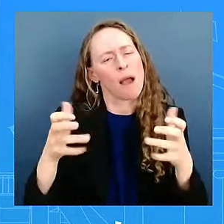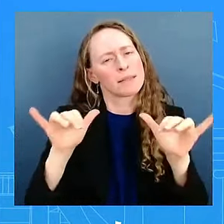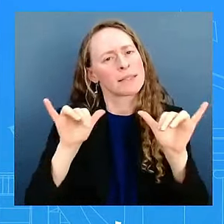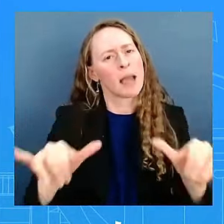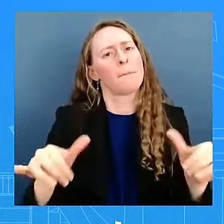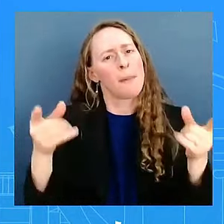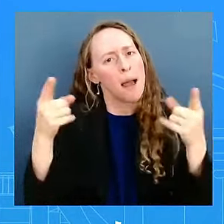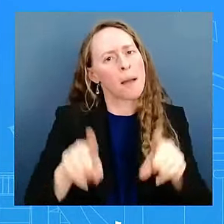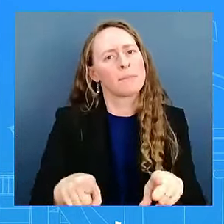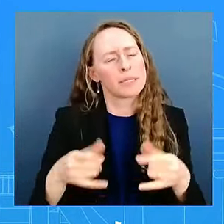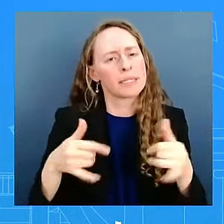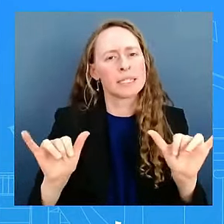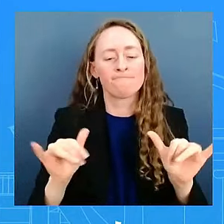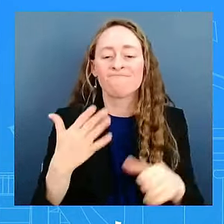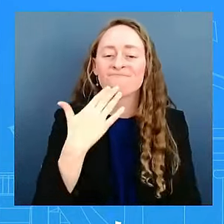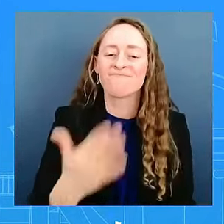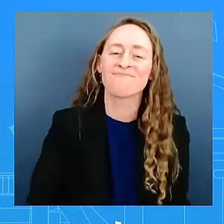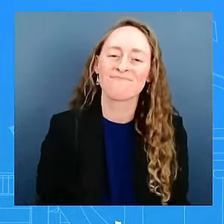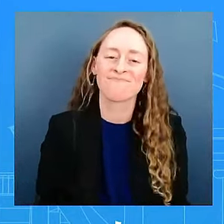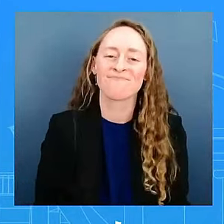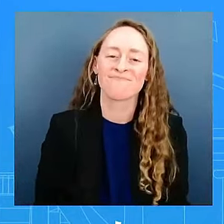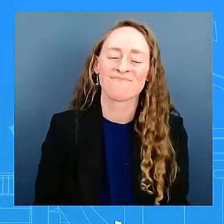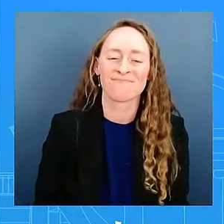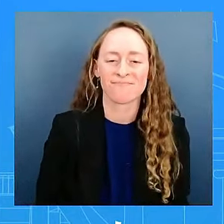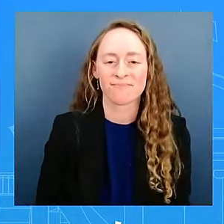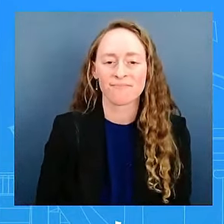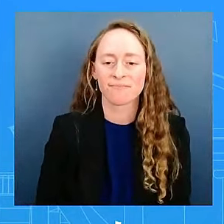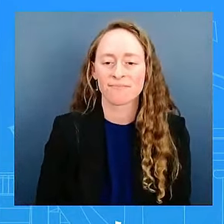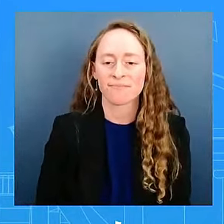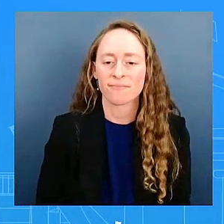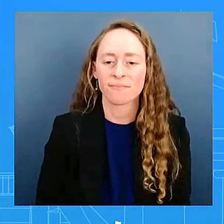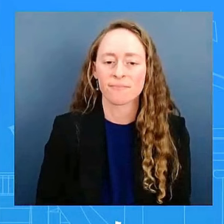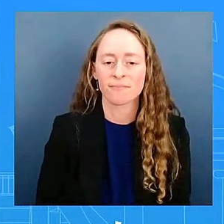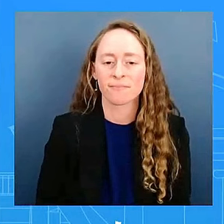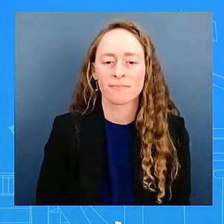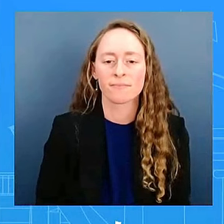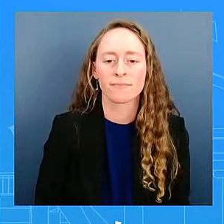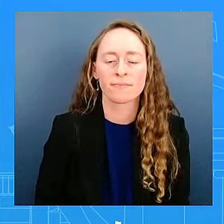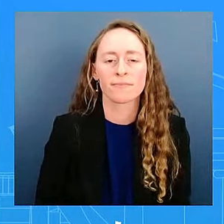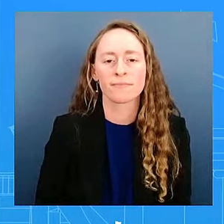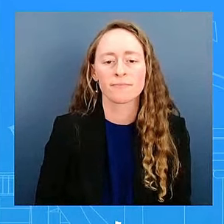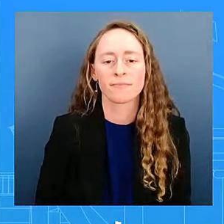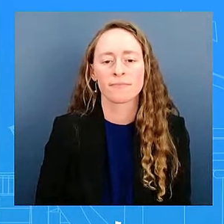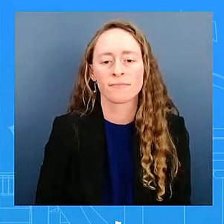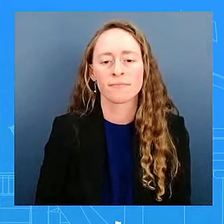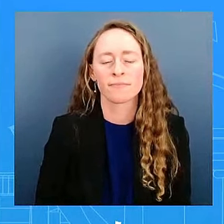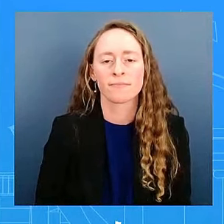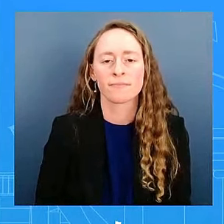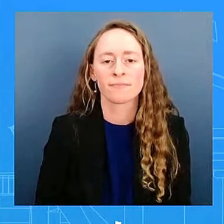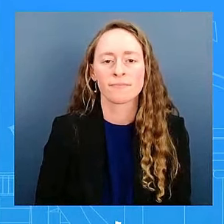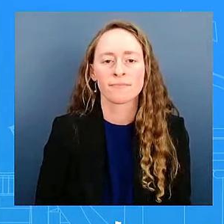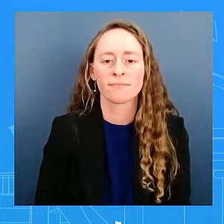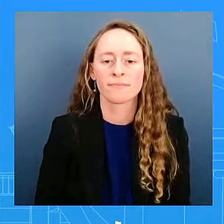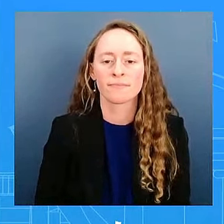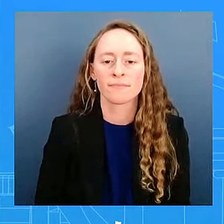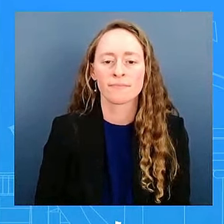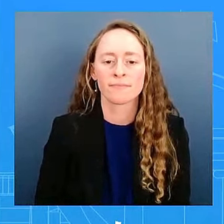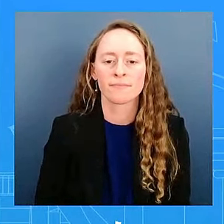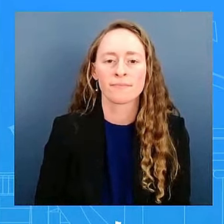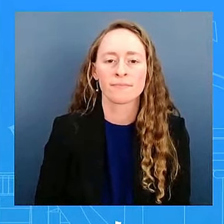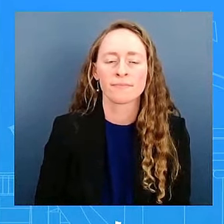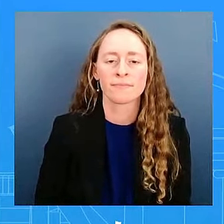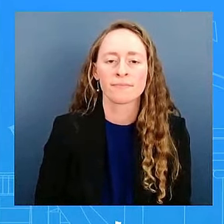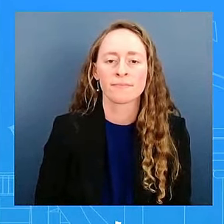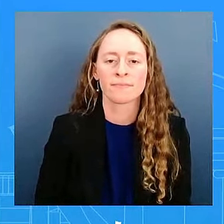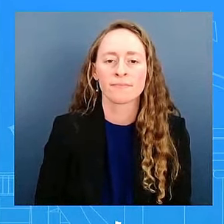Okay. Just have one thing at the top. So I wanted to mention that the